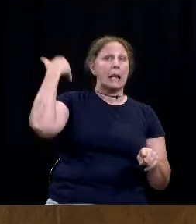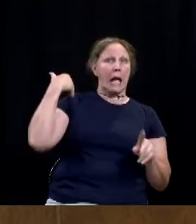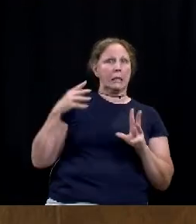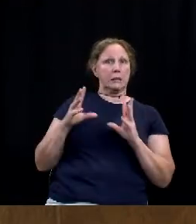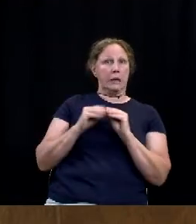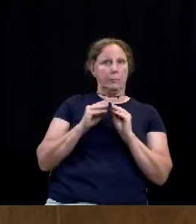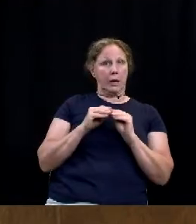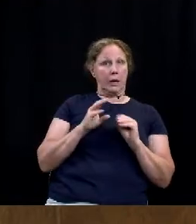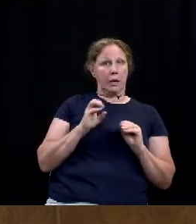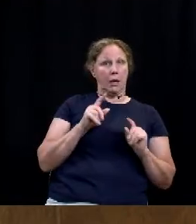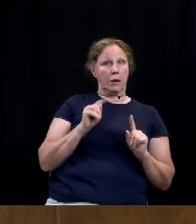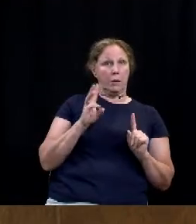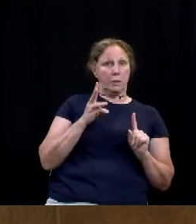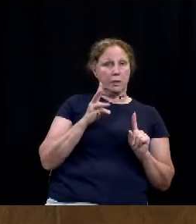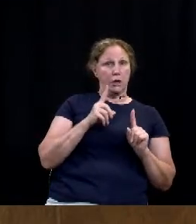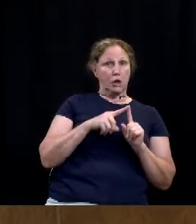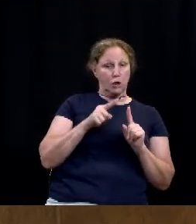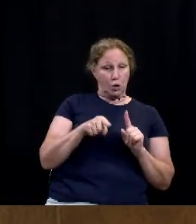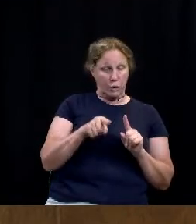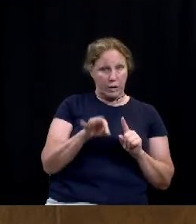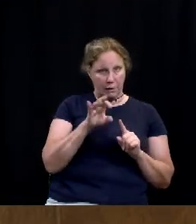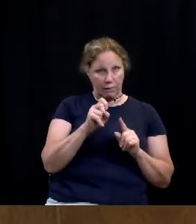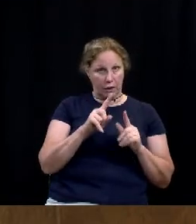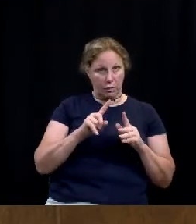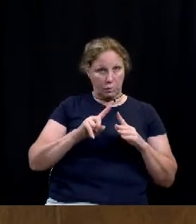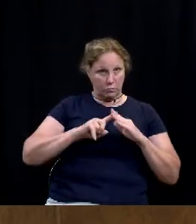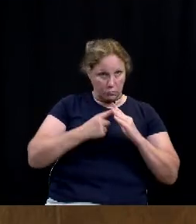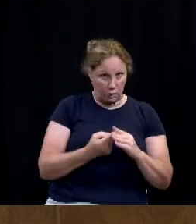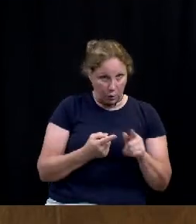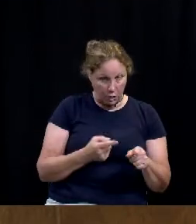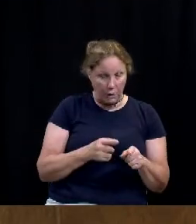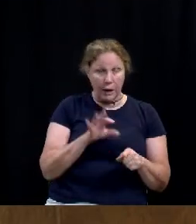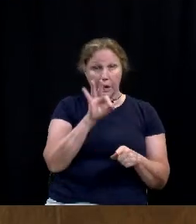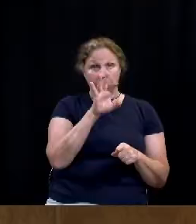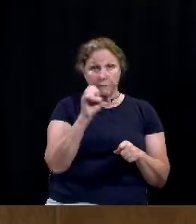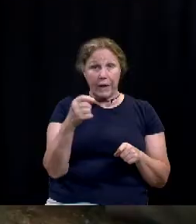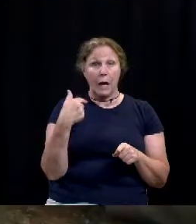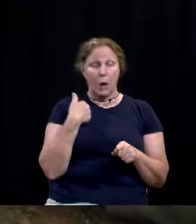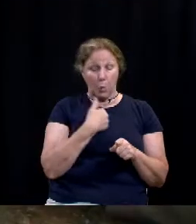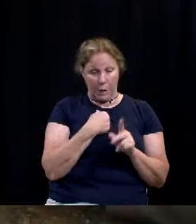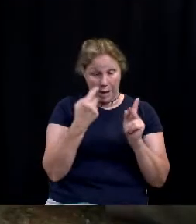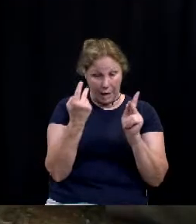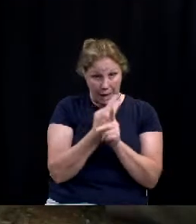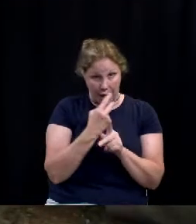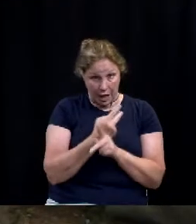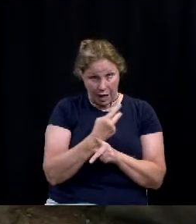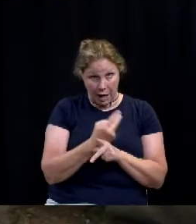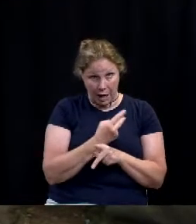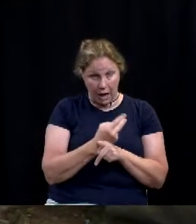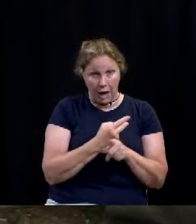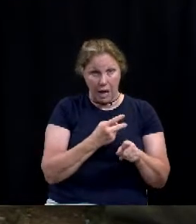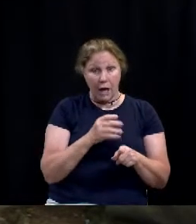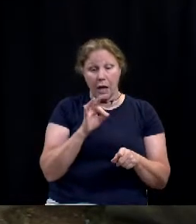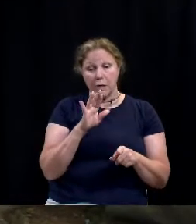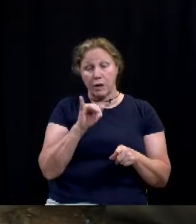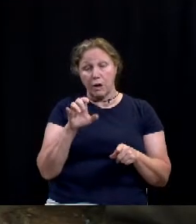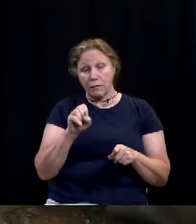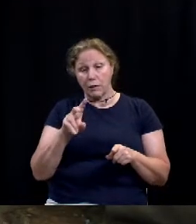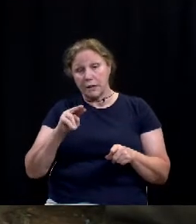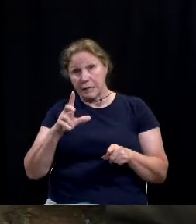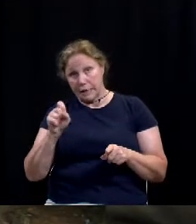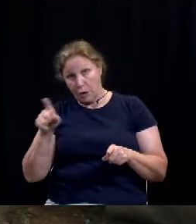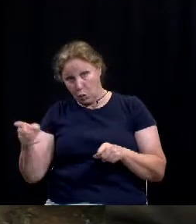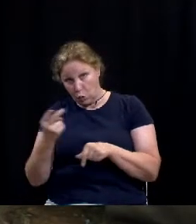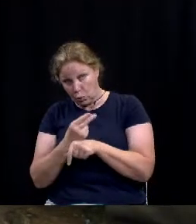to impose these fees. The fees that we have calculated, that Breeze and Nichols has calculated, is